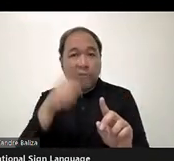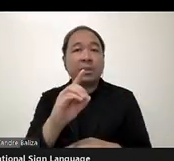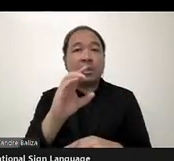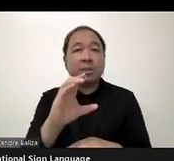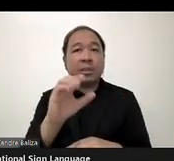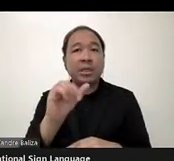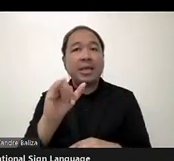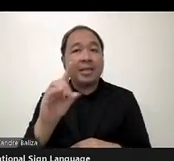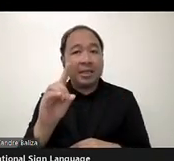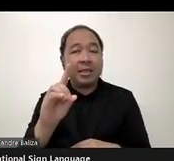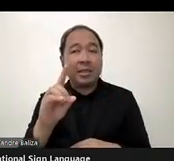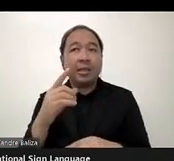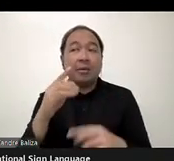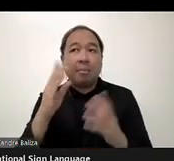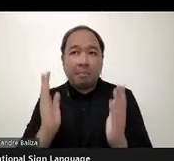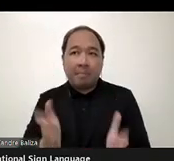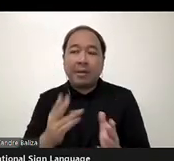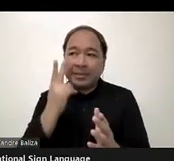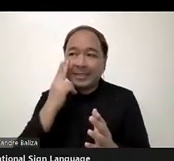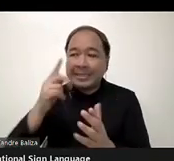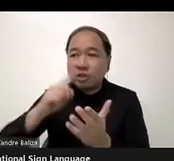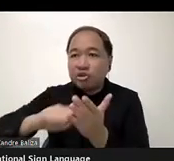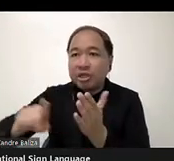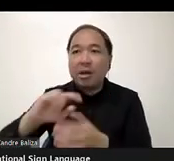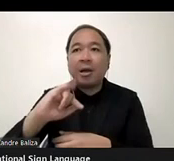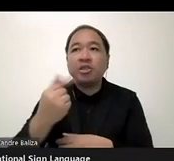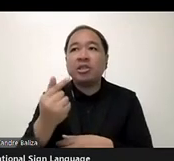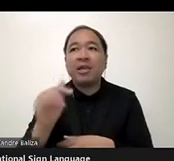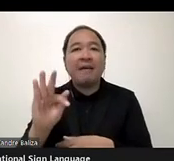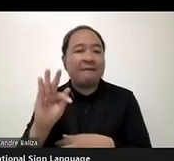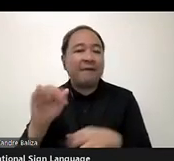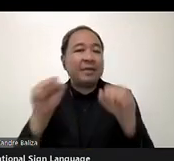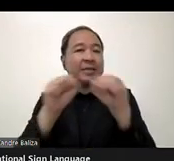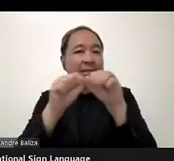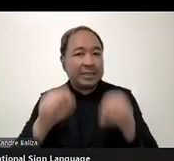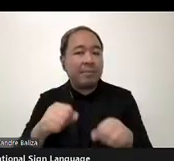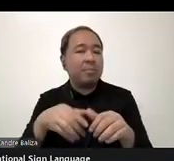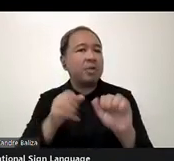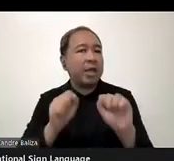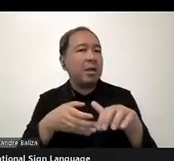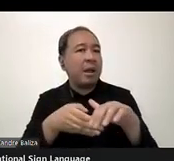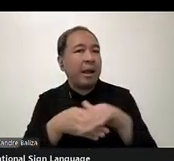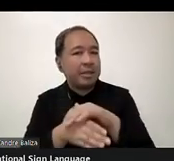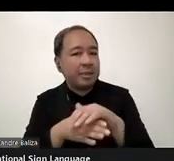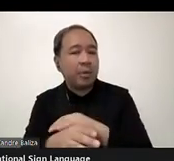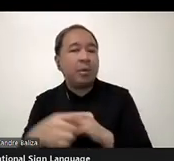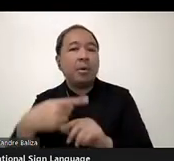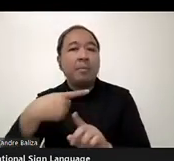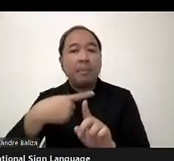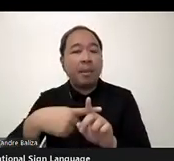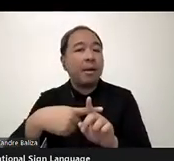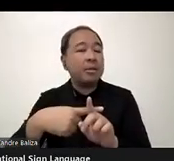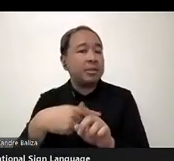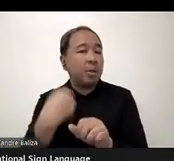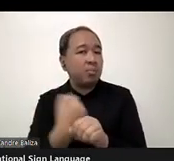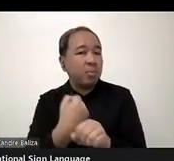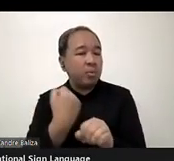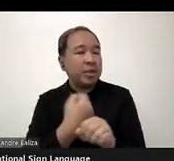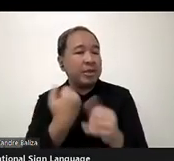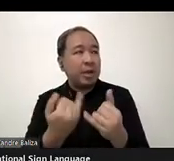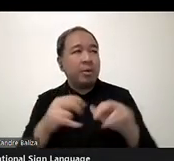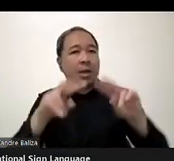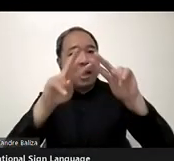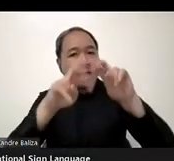IGF system is accessible. We also want to work with, uh, uh, uh, NRIs, uh, national